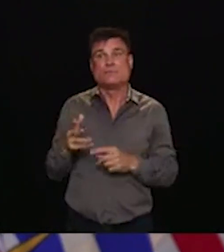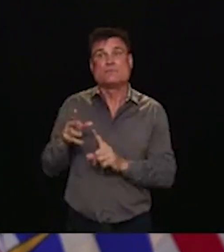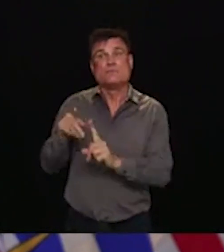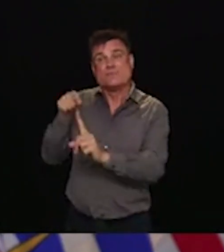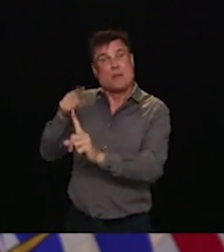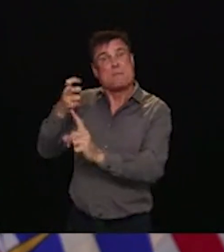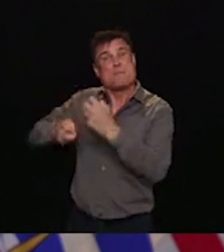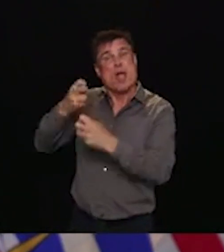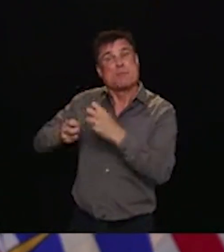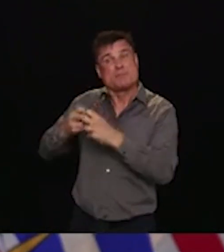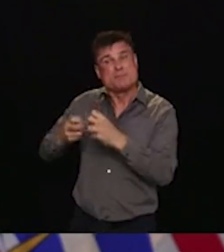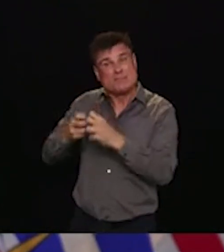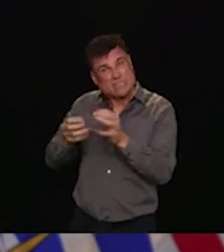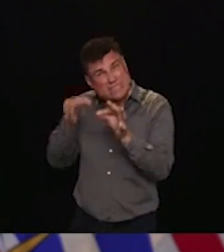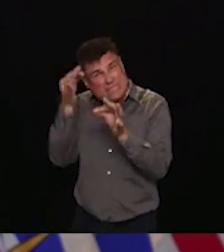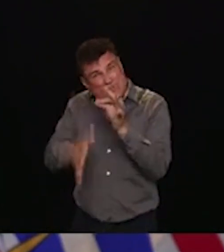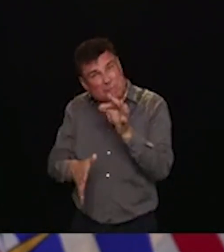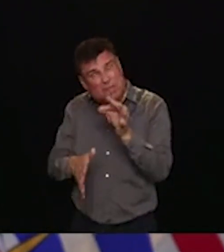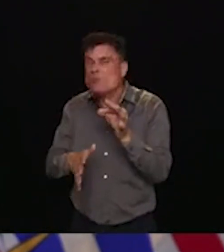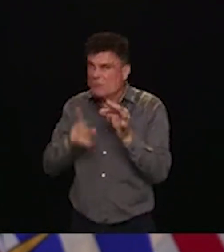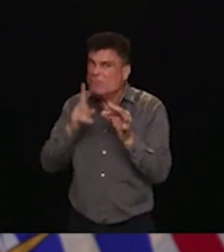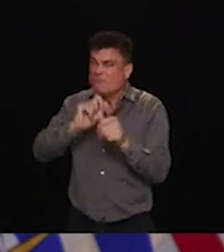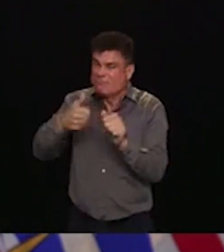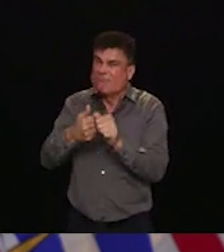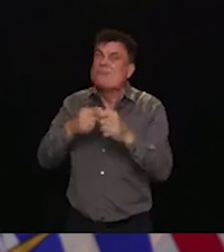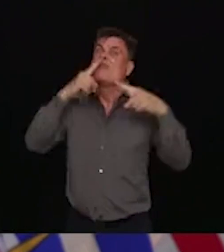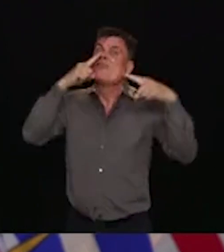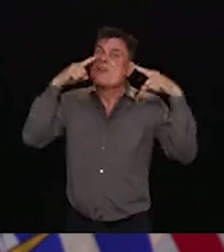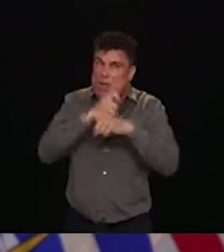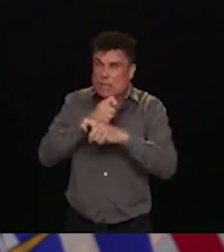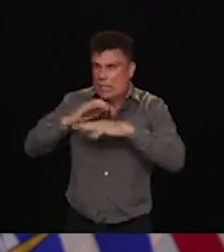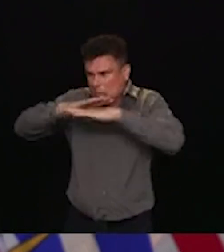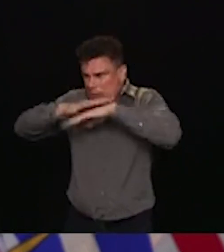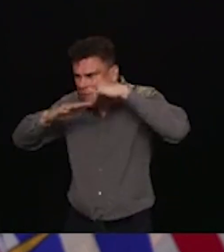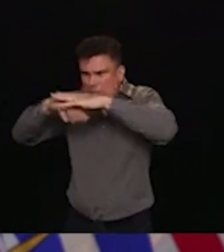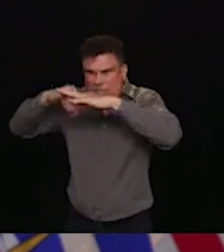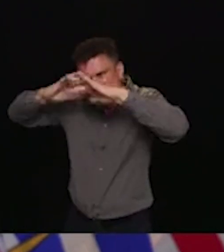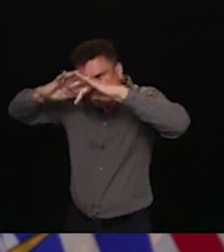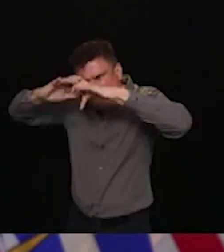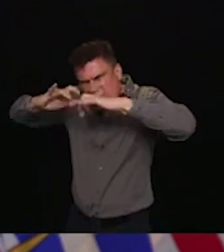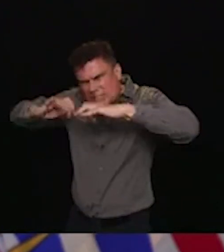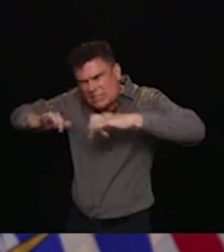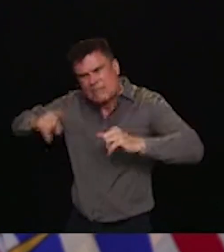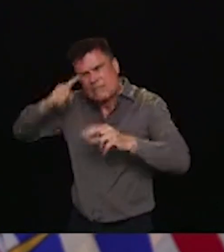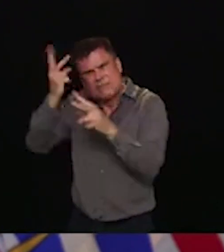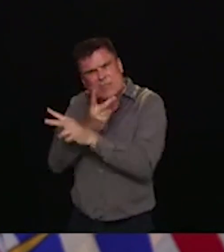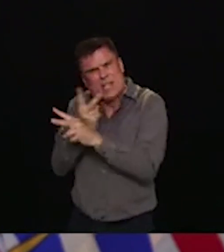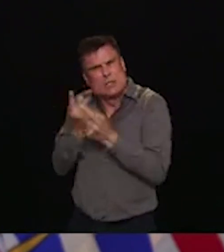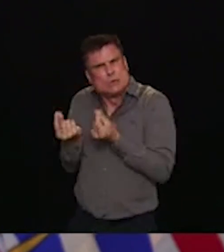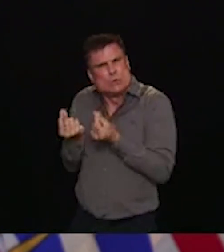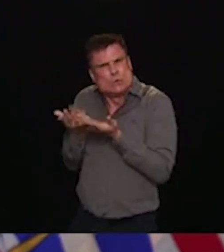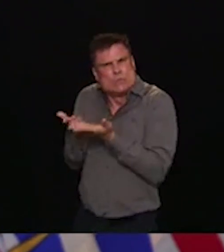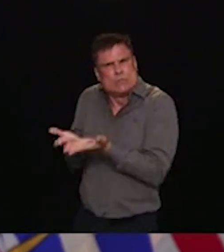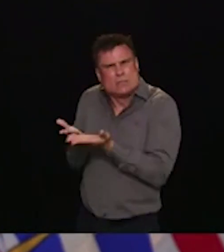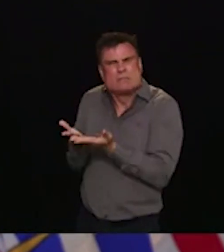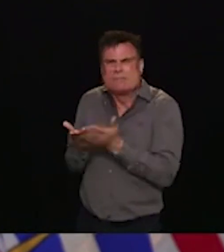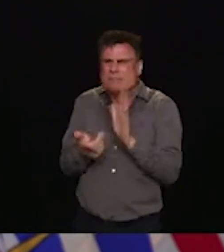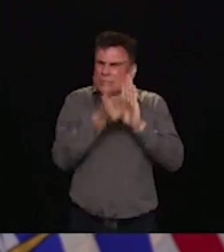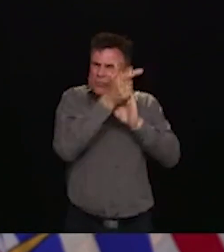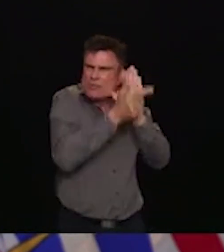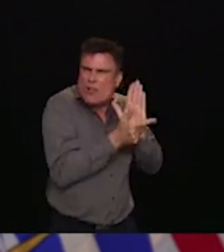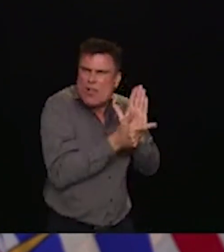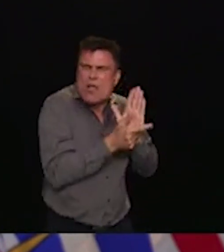Beyond the legislation itself, a number of regulatory changes will be made to further address this situation in consultation